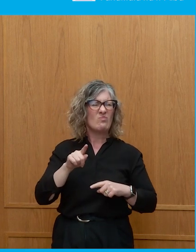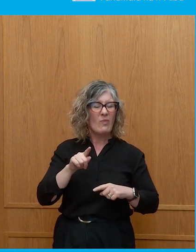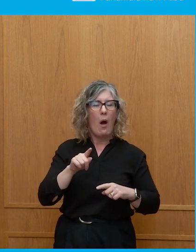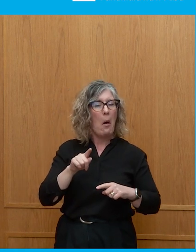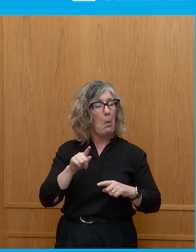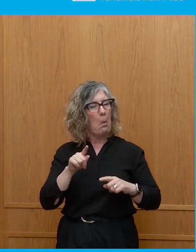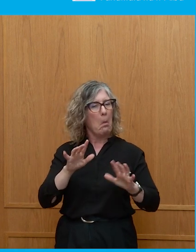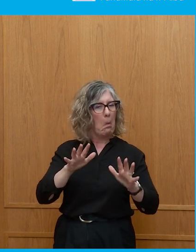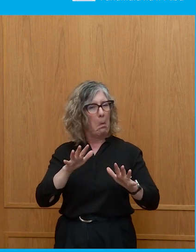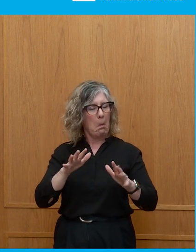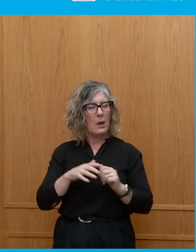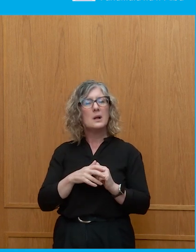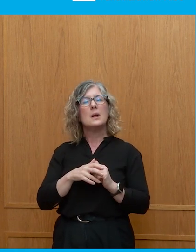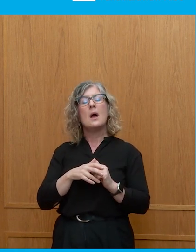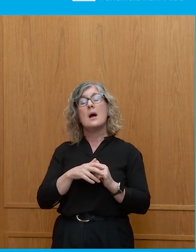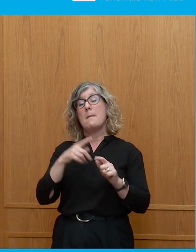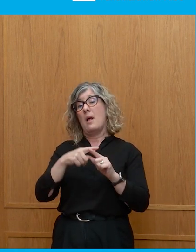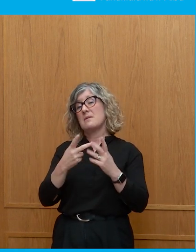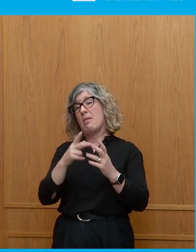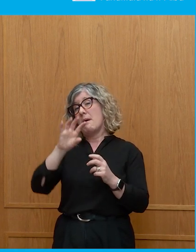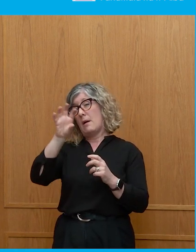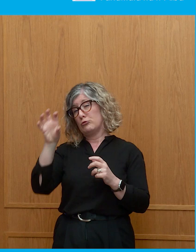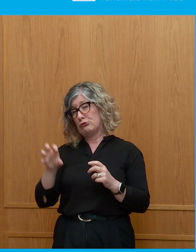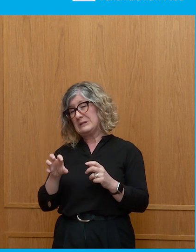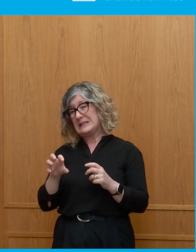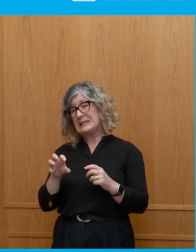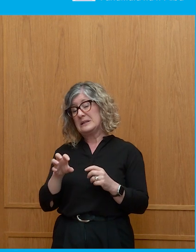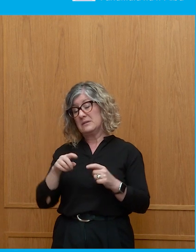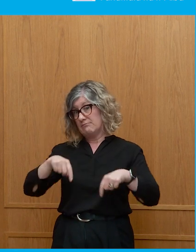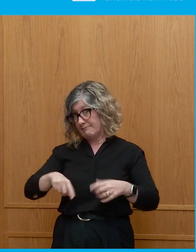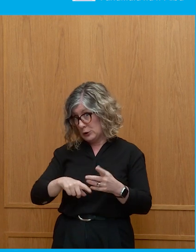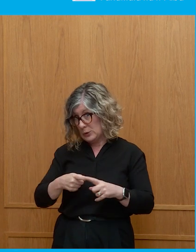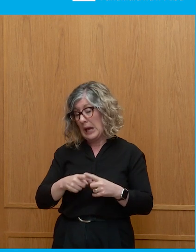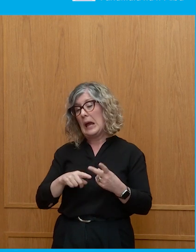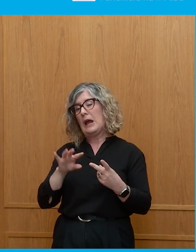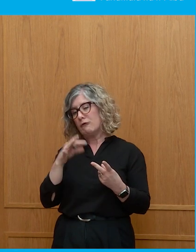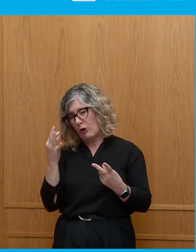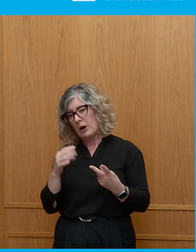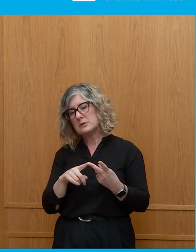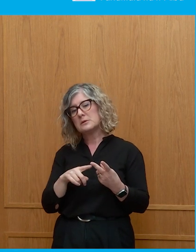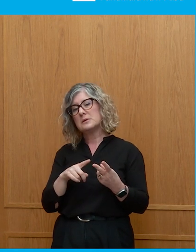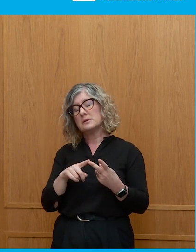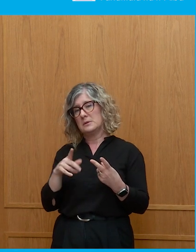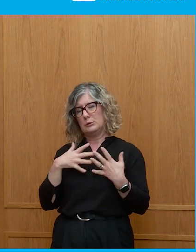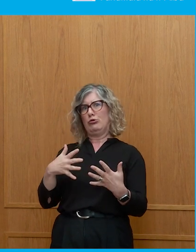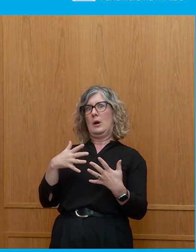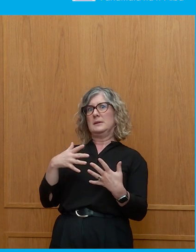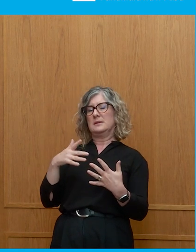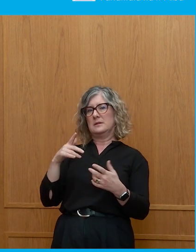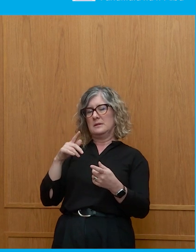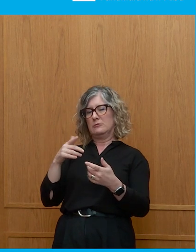And then clearly, we've had lots of elections in individual countries. UK, France had a sort of surprise election in other